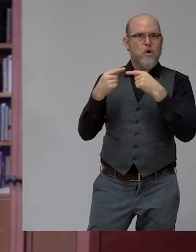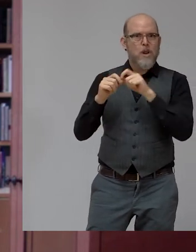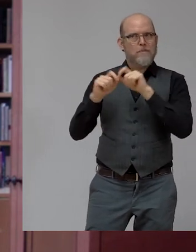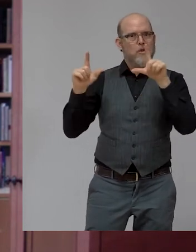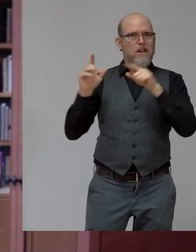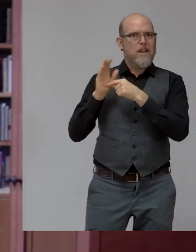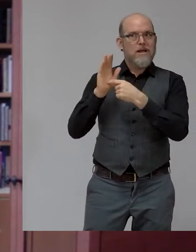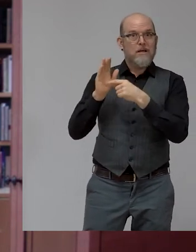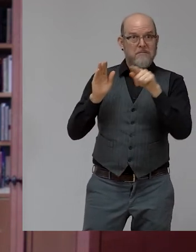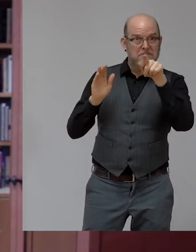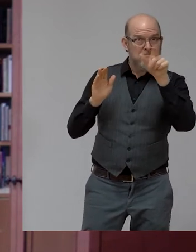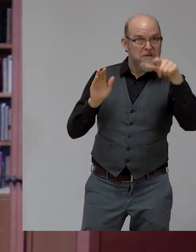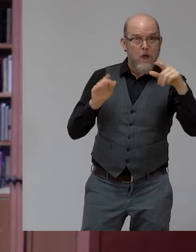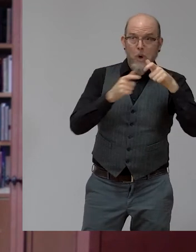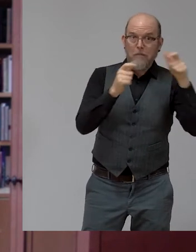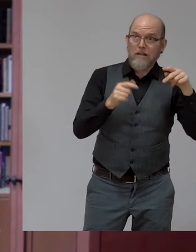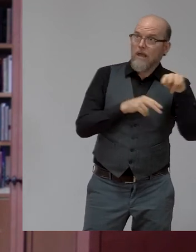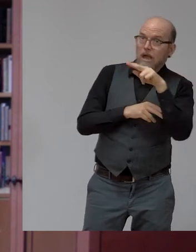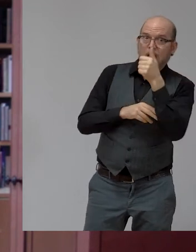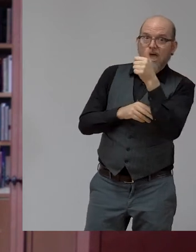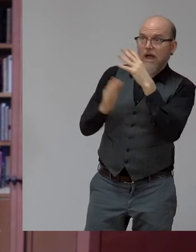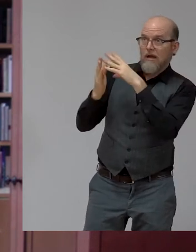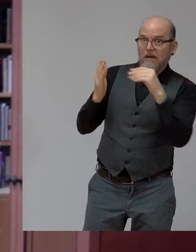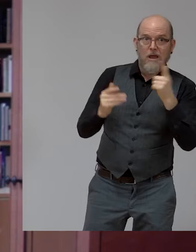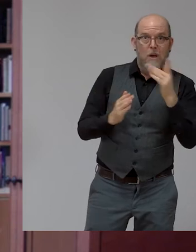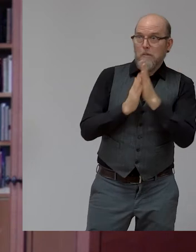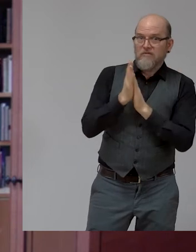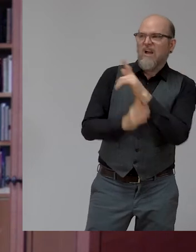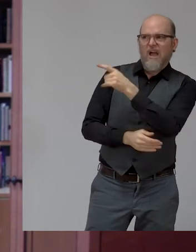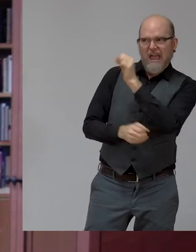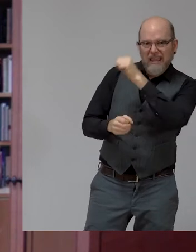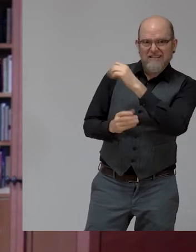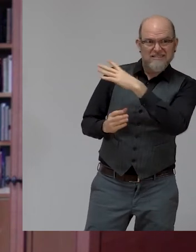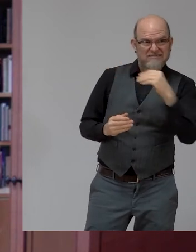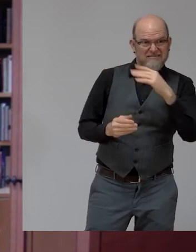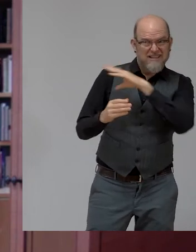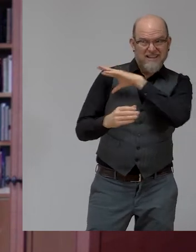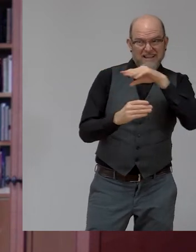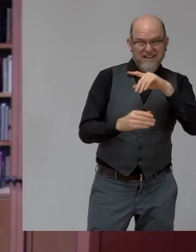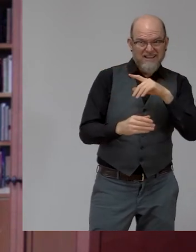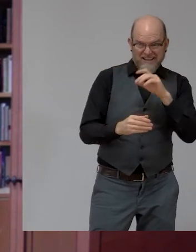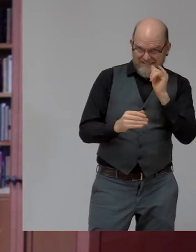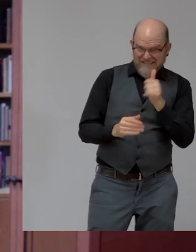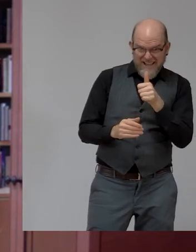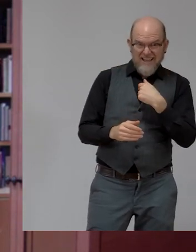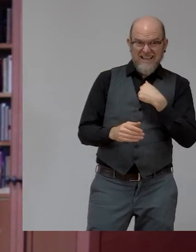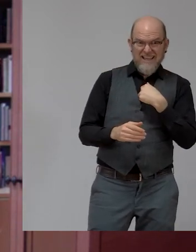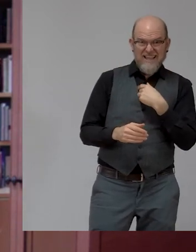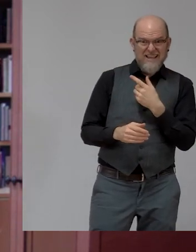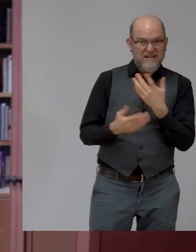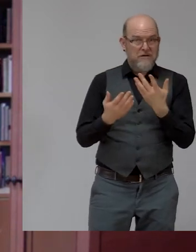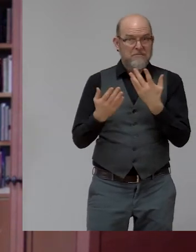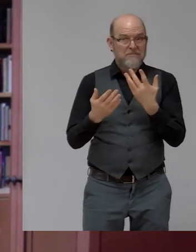Is it called This Is Me, where your colleagues actually record little videos of themselves talking about their experience as